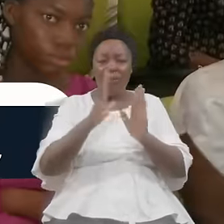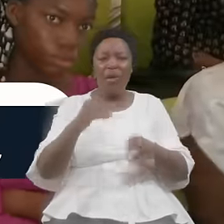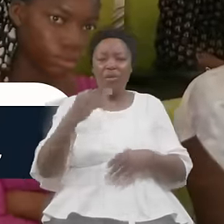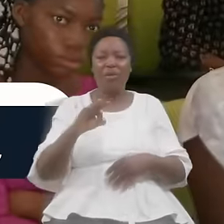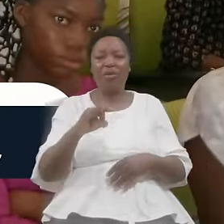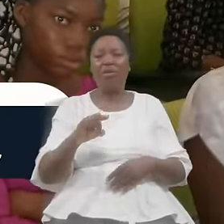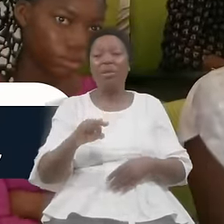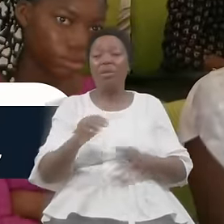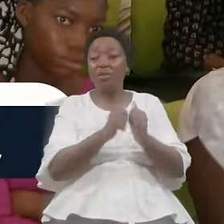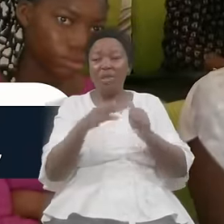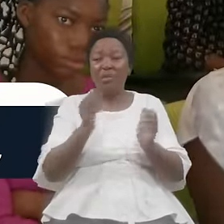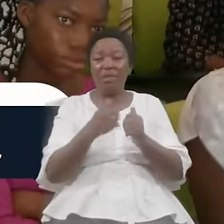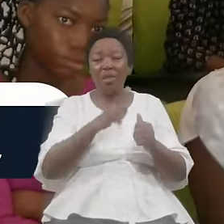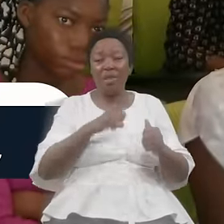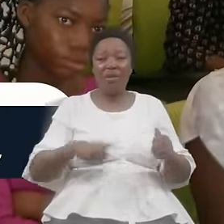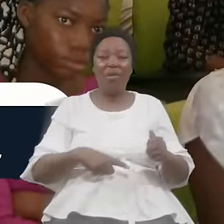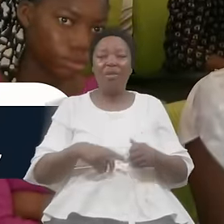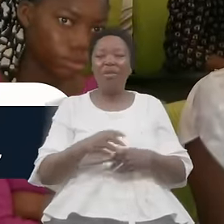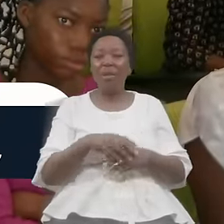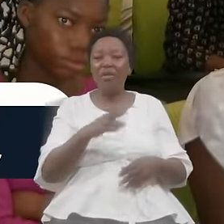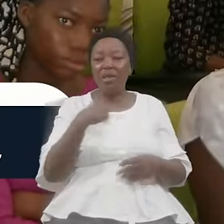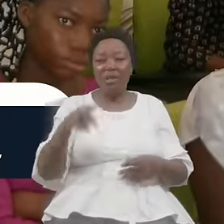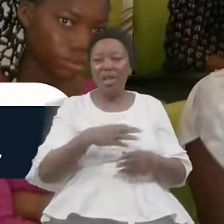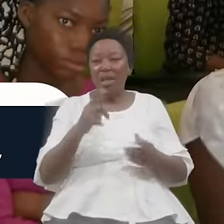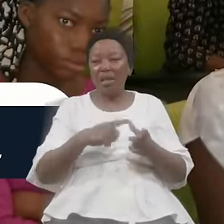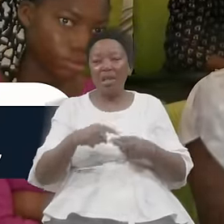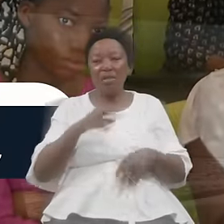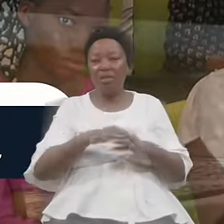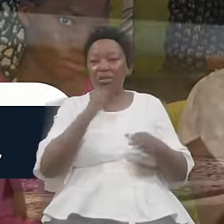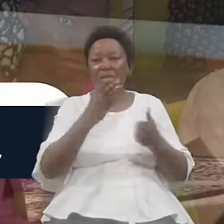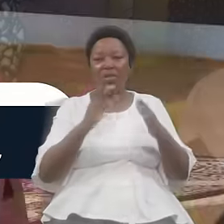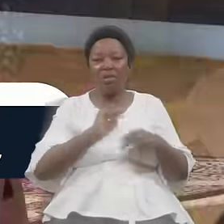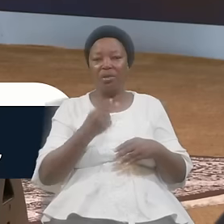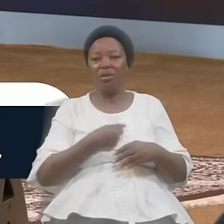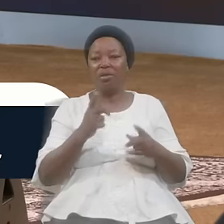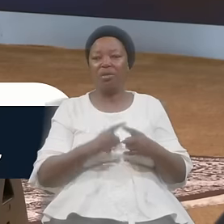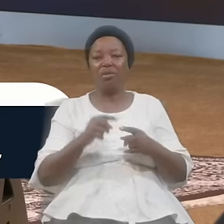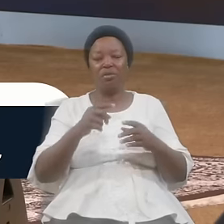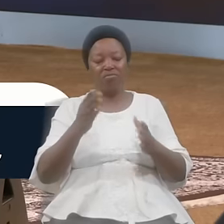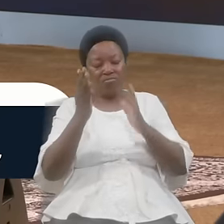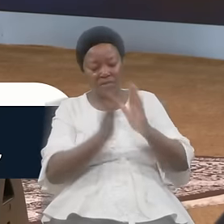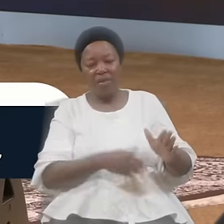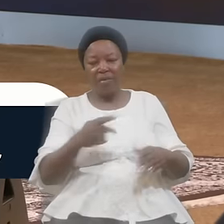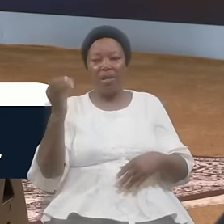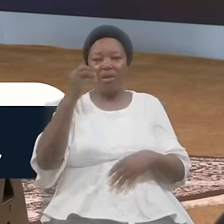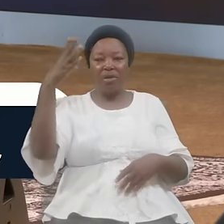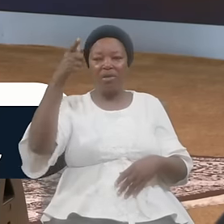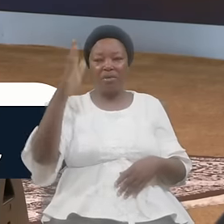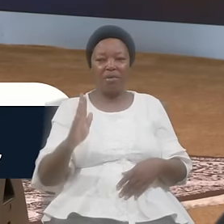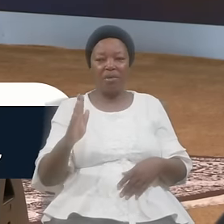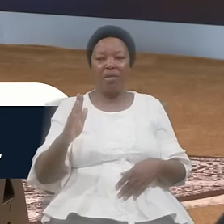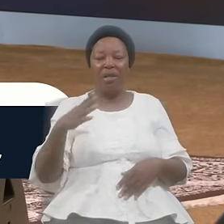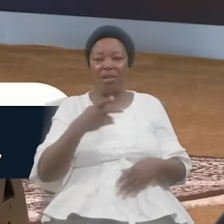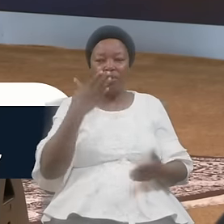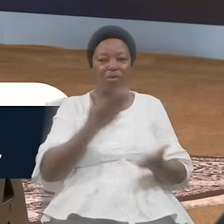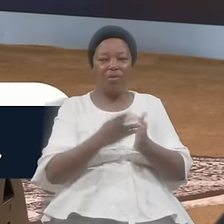That's What He Wants Us To Be He Doesn't Want Us To Quench The Grace Of God The Goodness